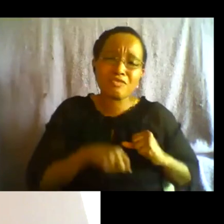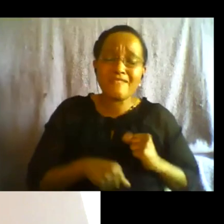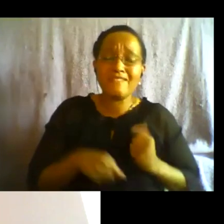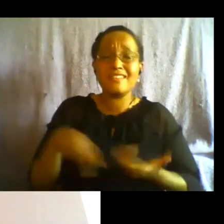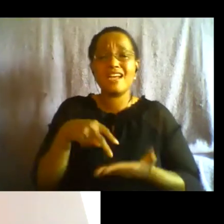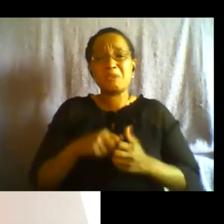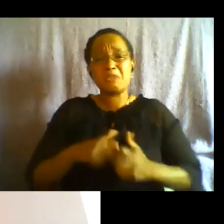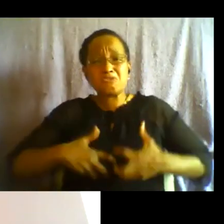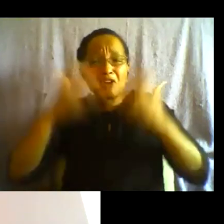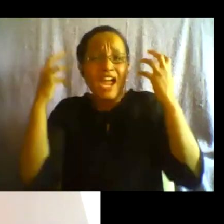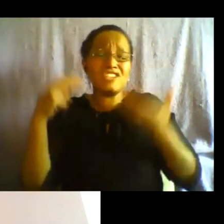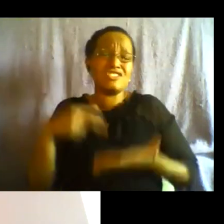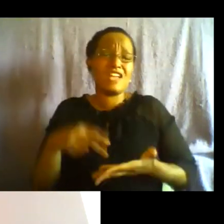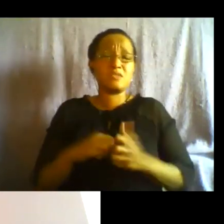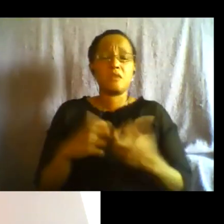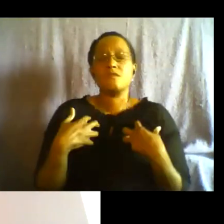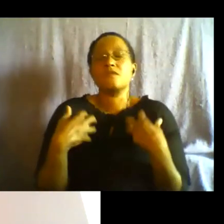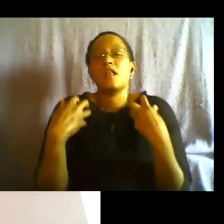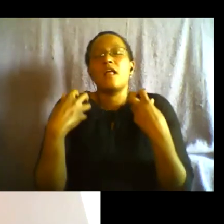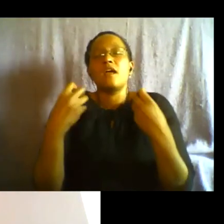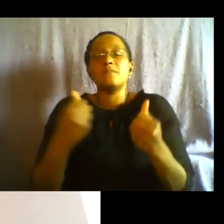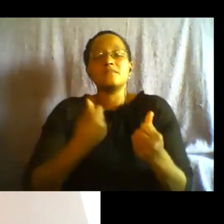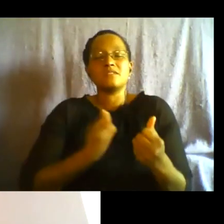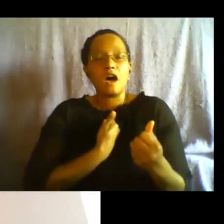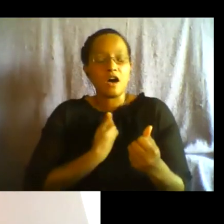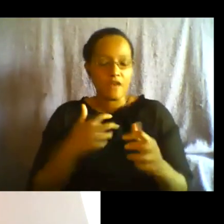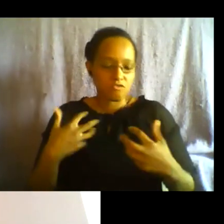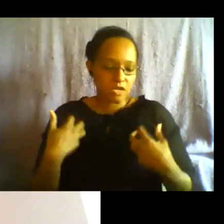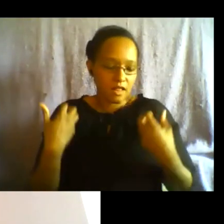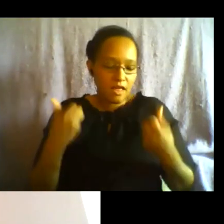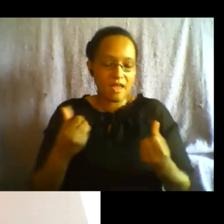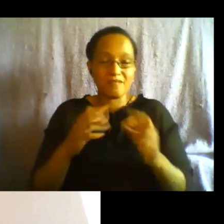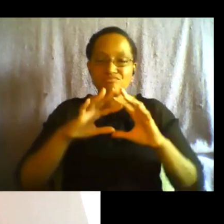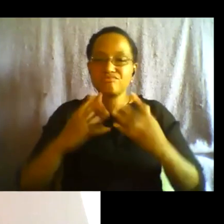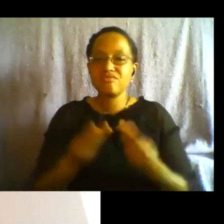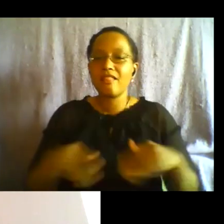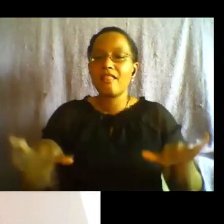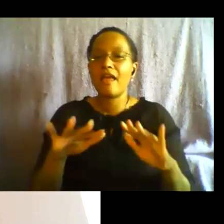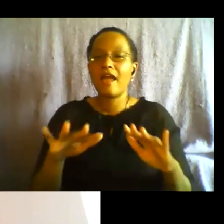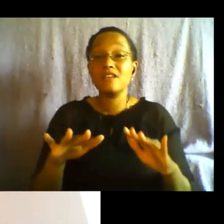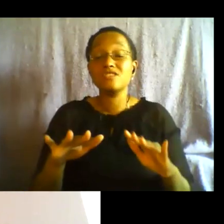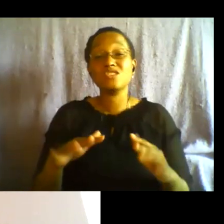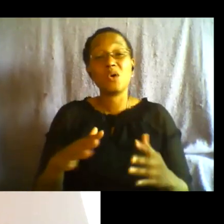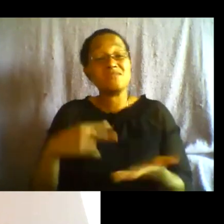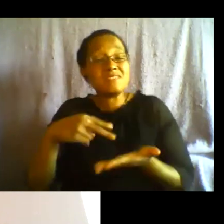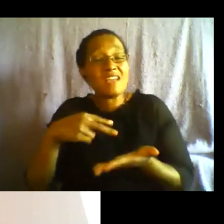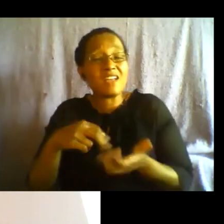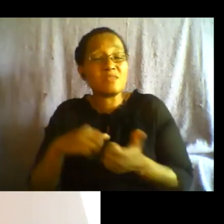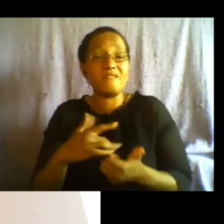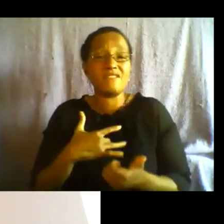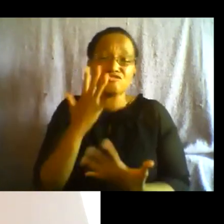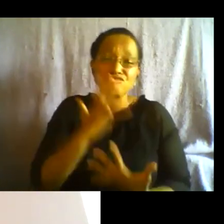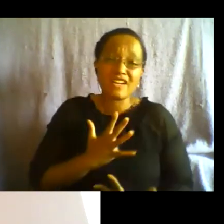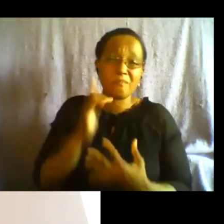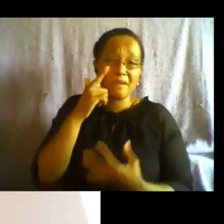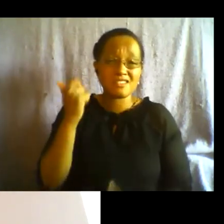of yourself and of the land and you know you dance with your grief about gentrification and the